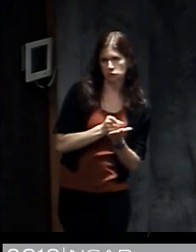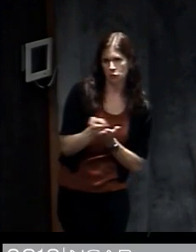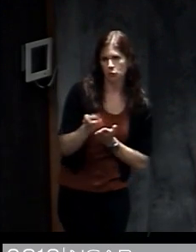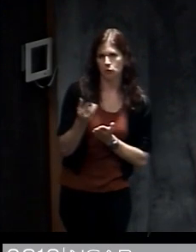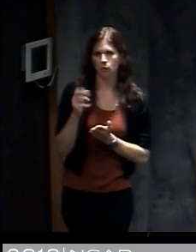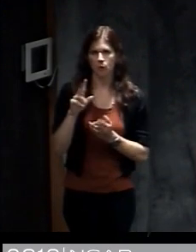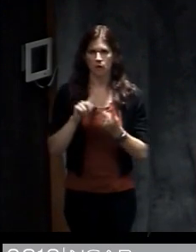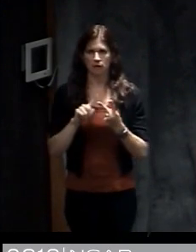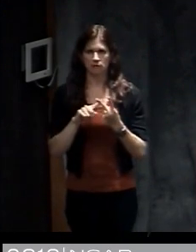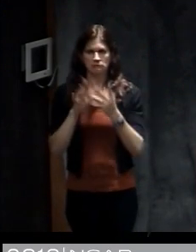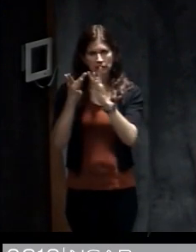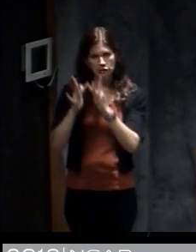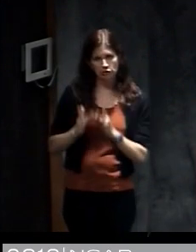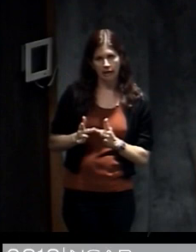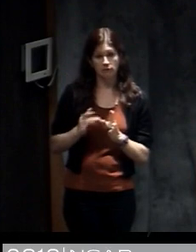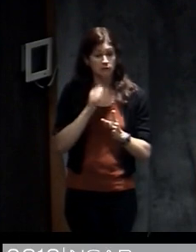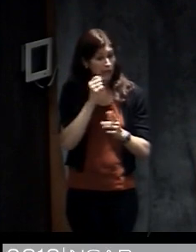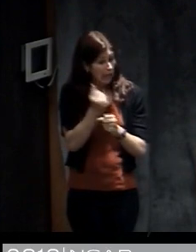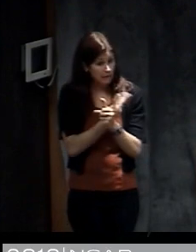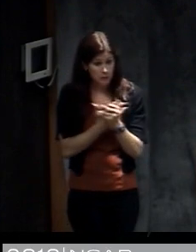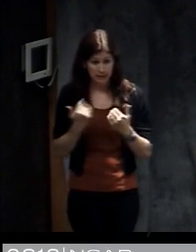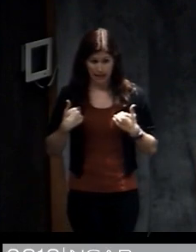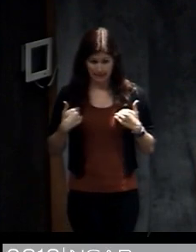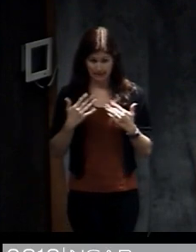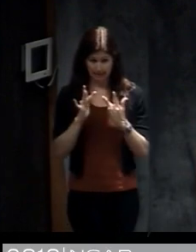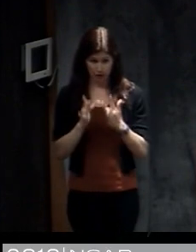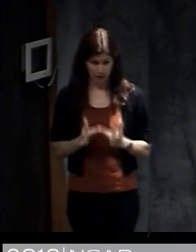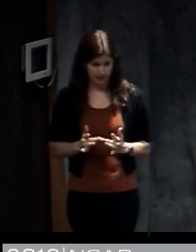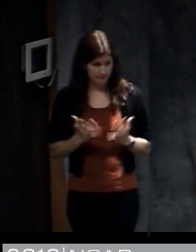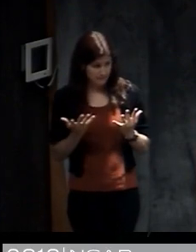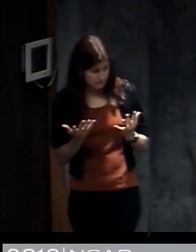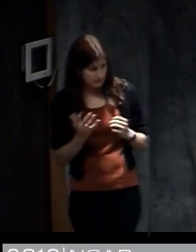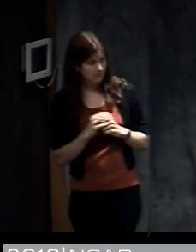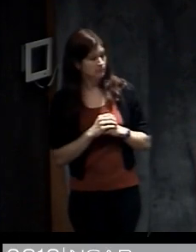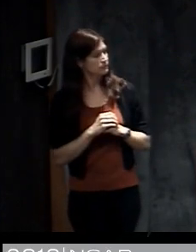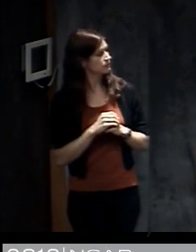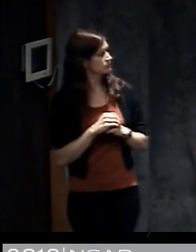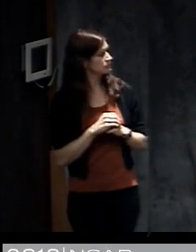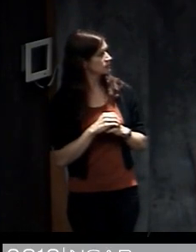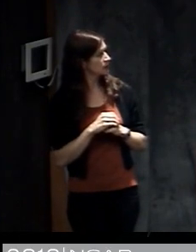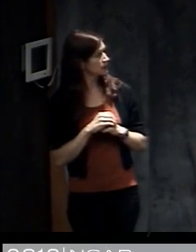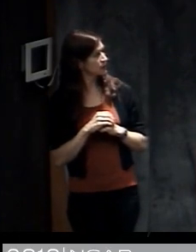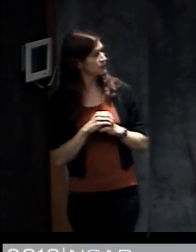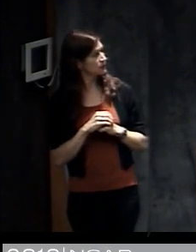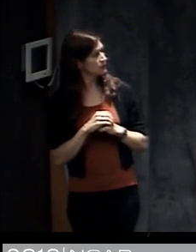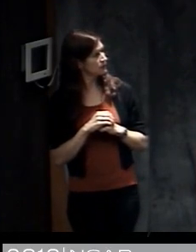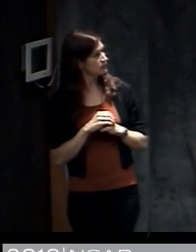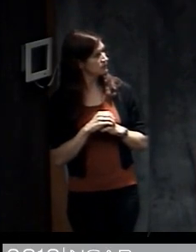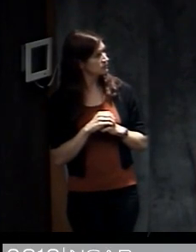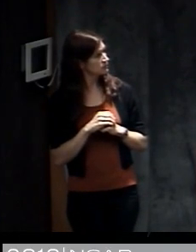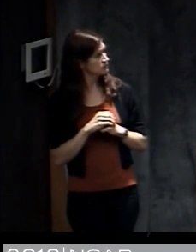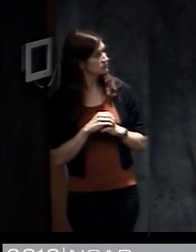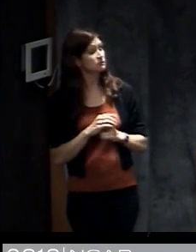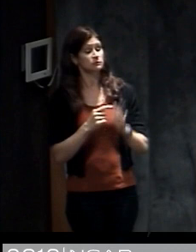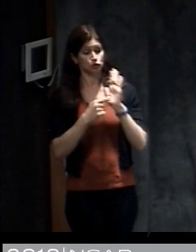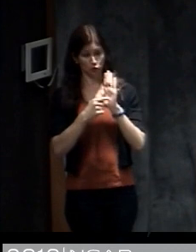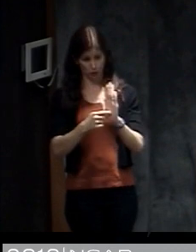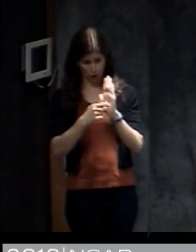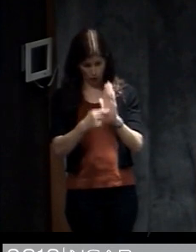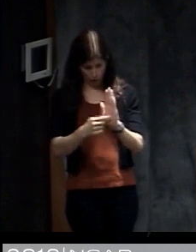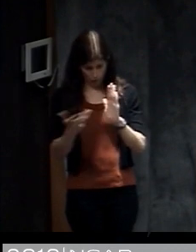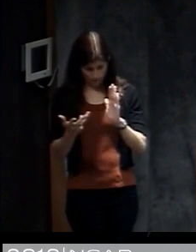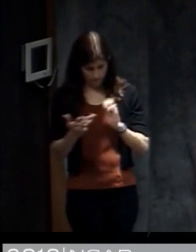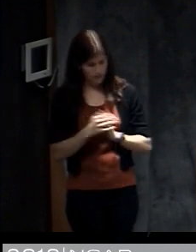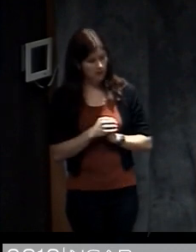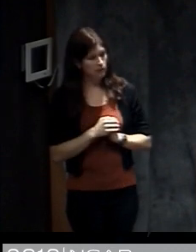with the internet and social media and all of those things in the same way or sometimes at all. So to illustrate this, I'll talk about